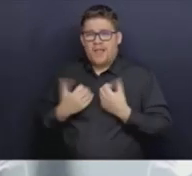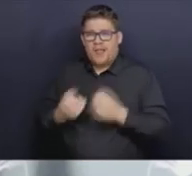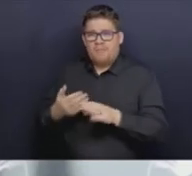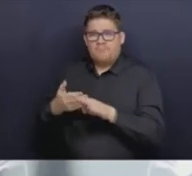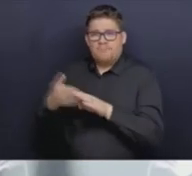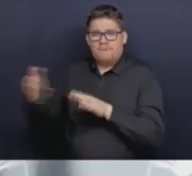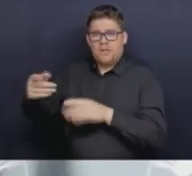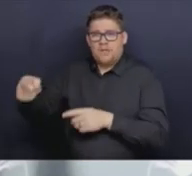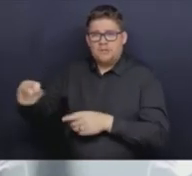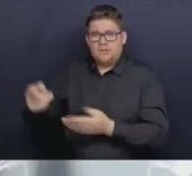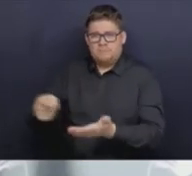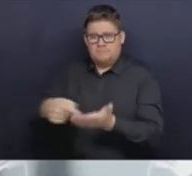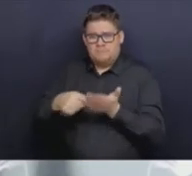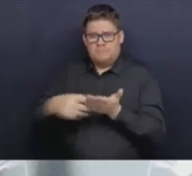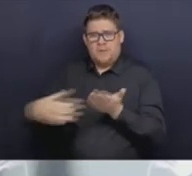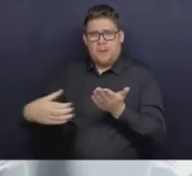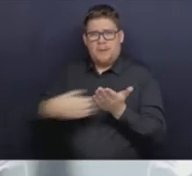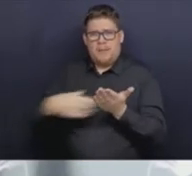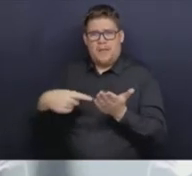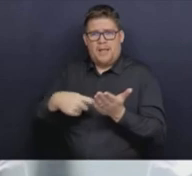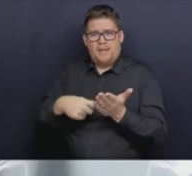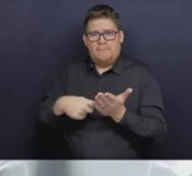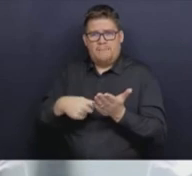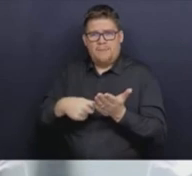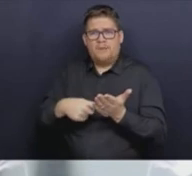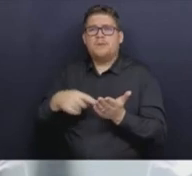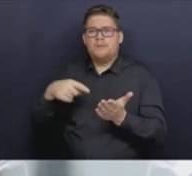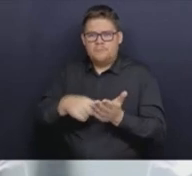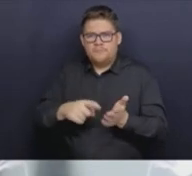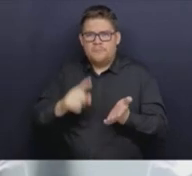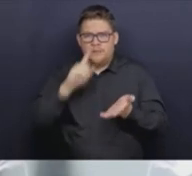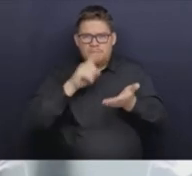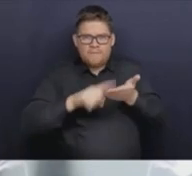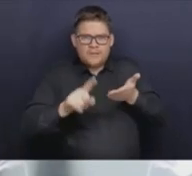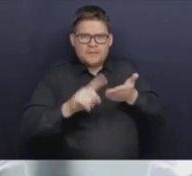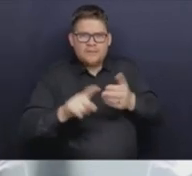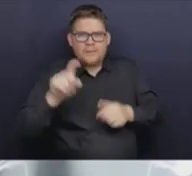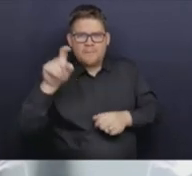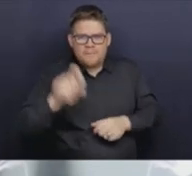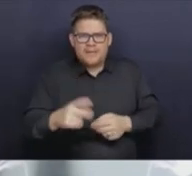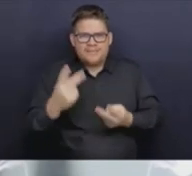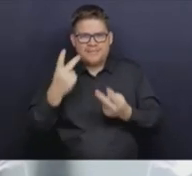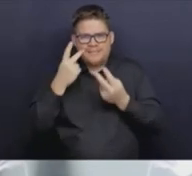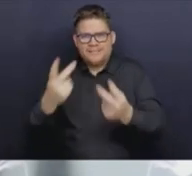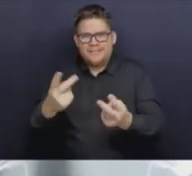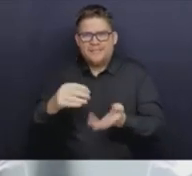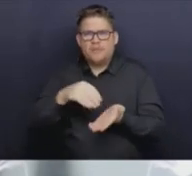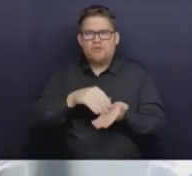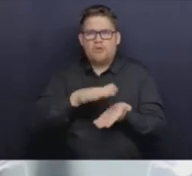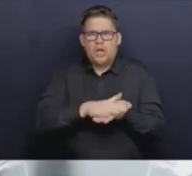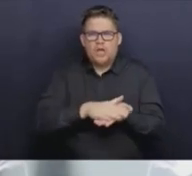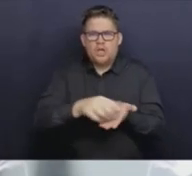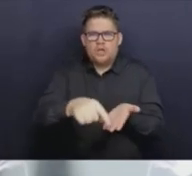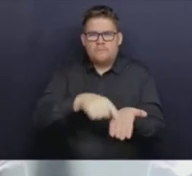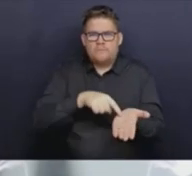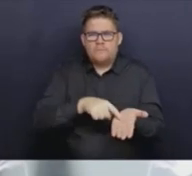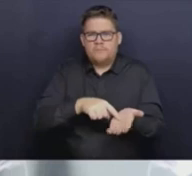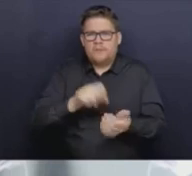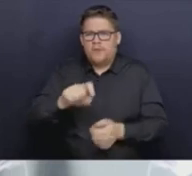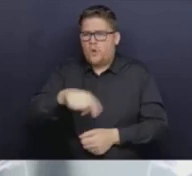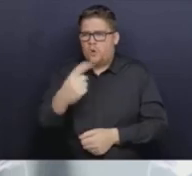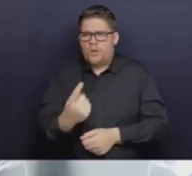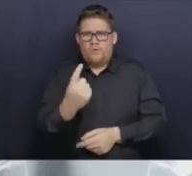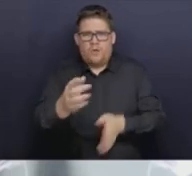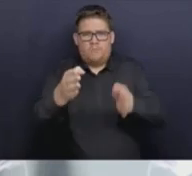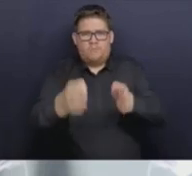significant complaint, the investigator requires the ability to search records act in the public interest, but is also subject to